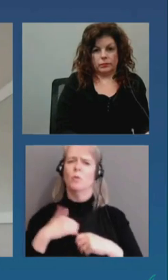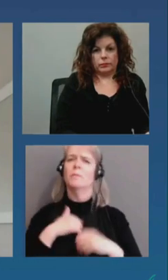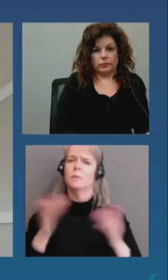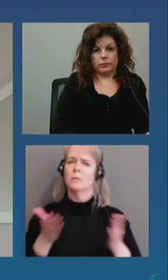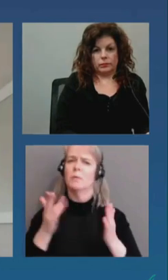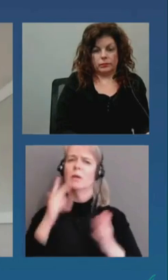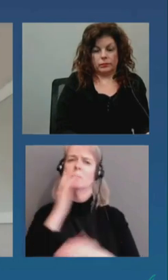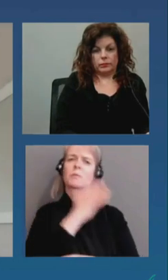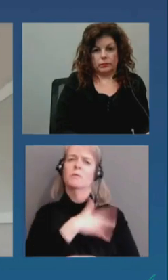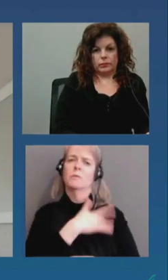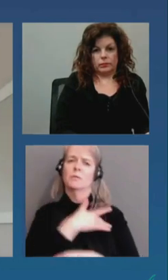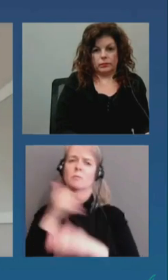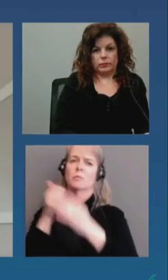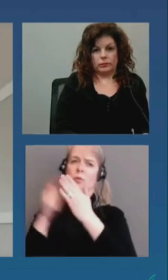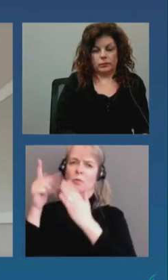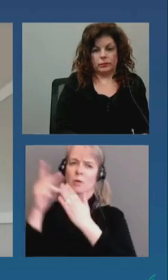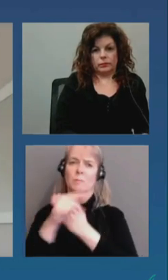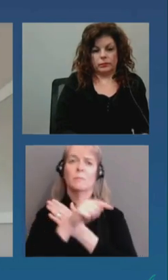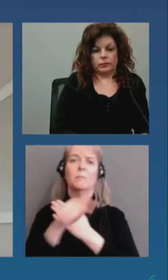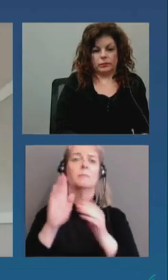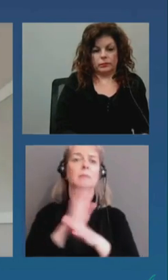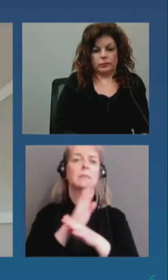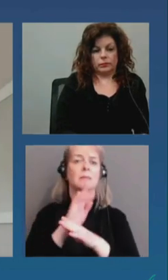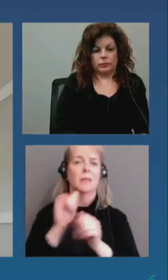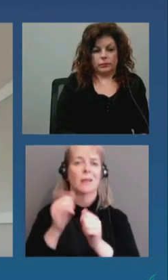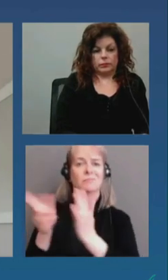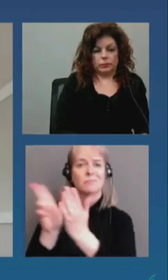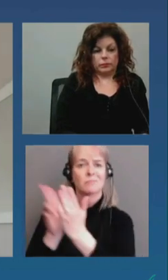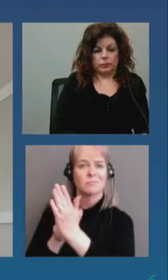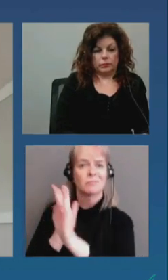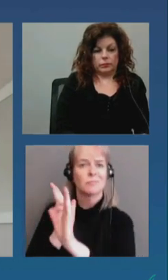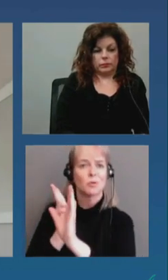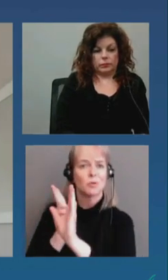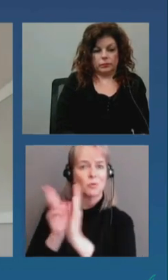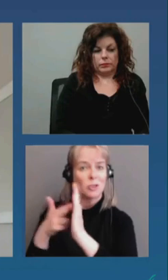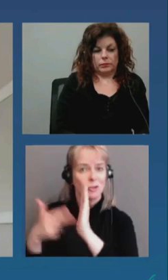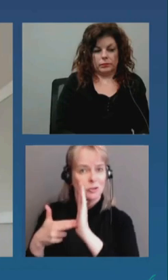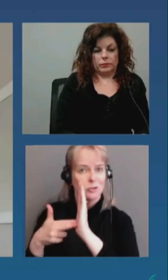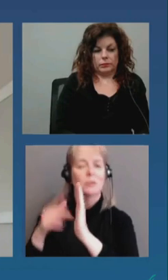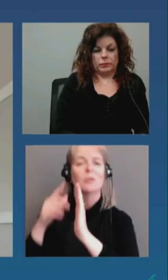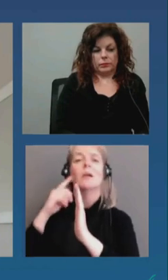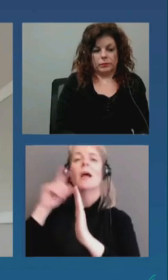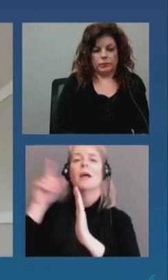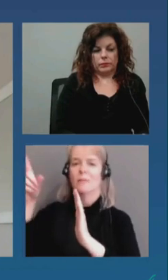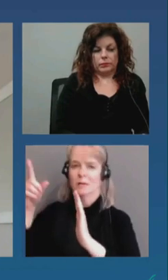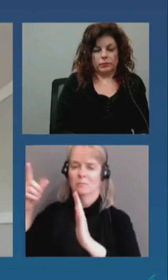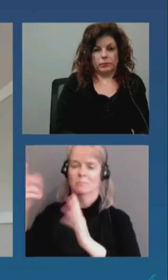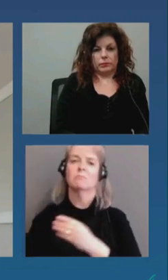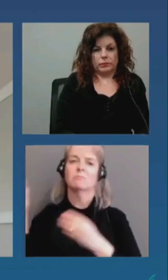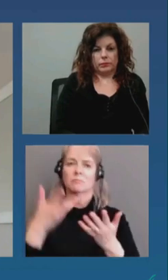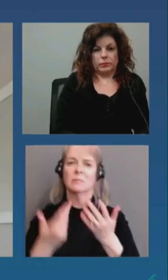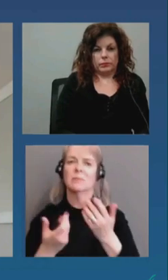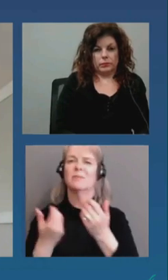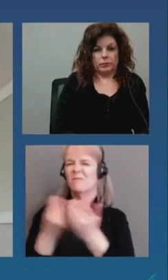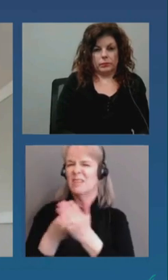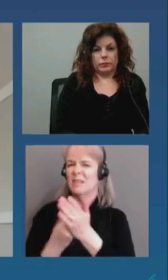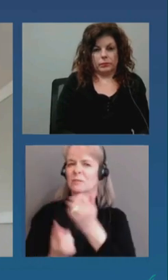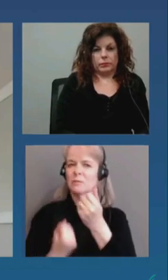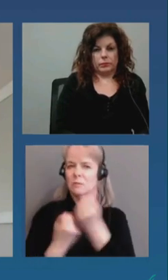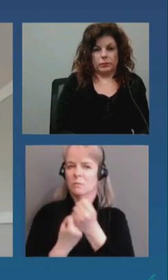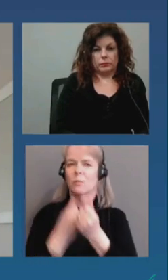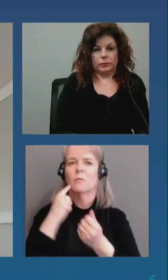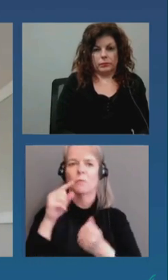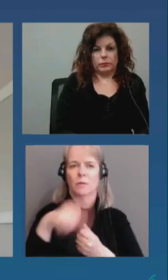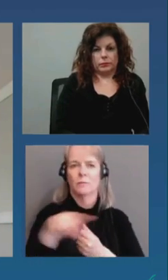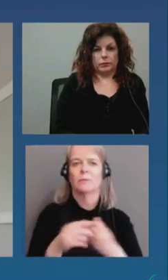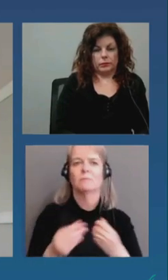sign up and get support to be able to do rapid testing in their workplaces. Much of the